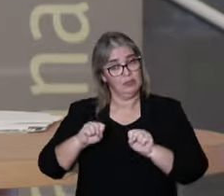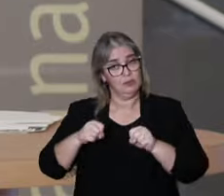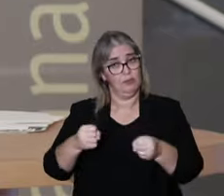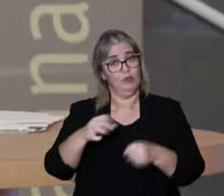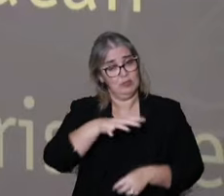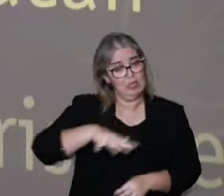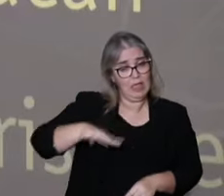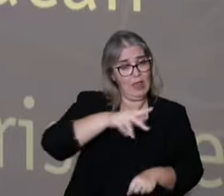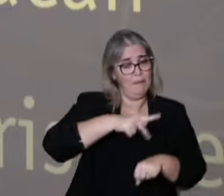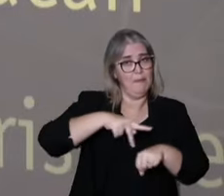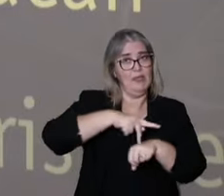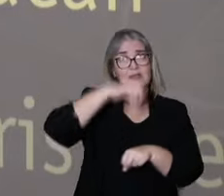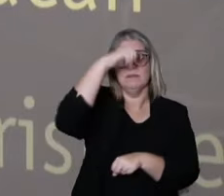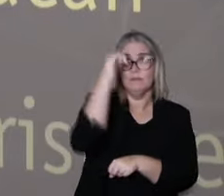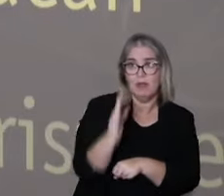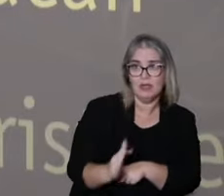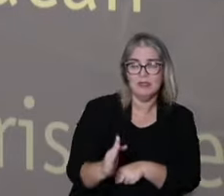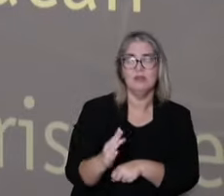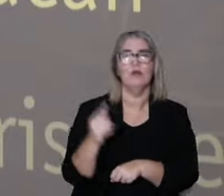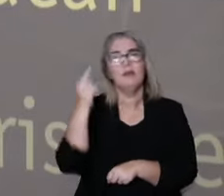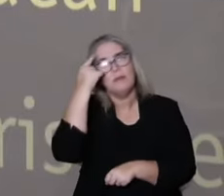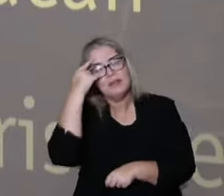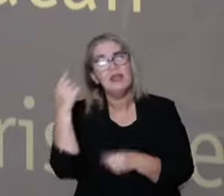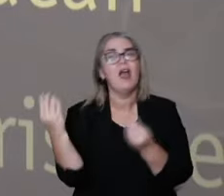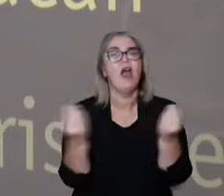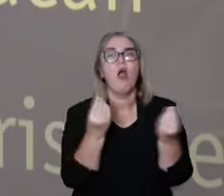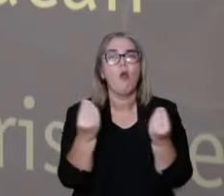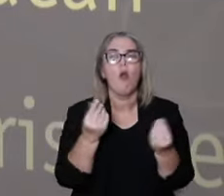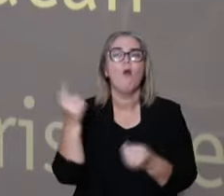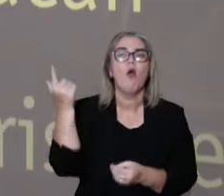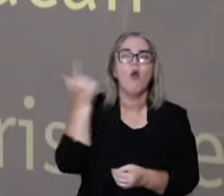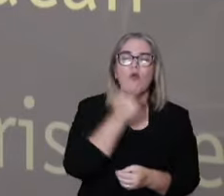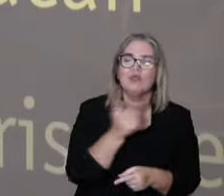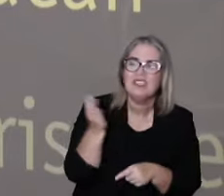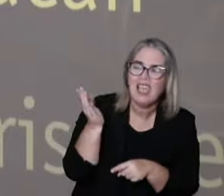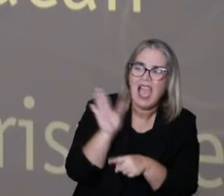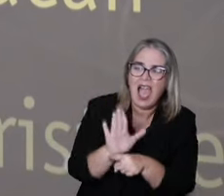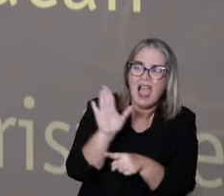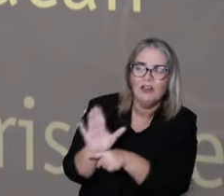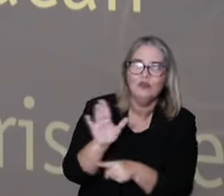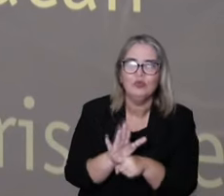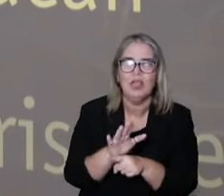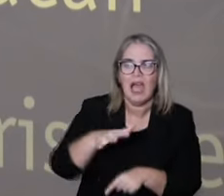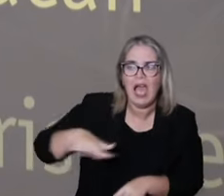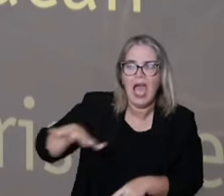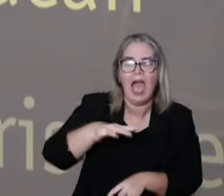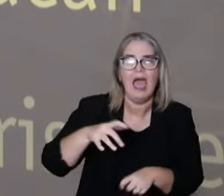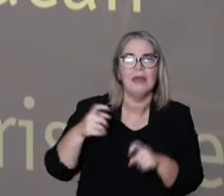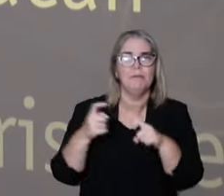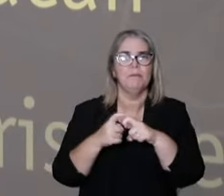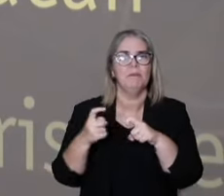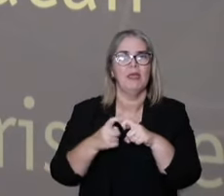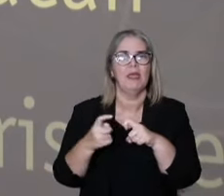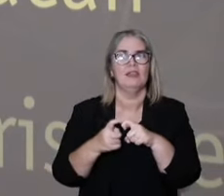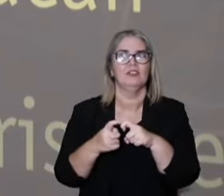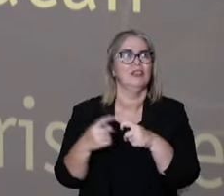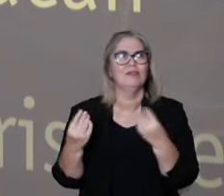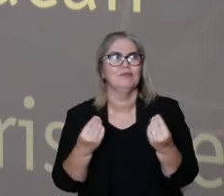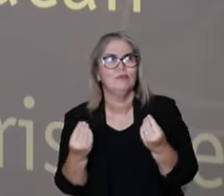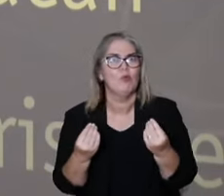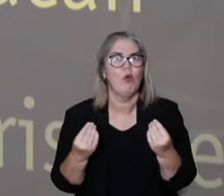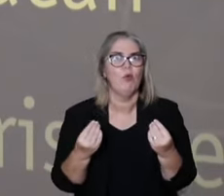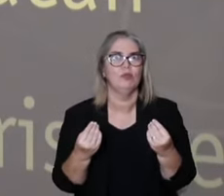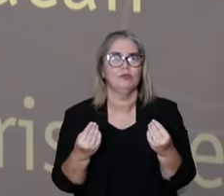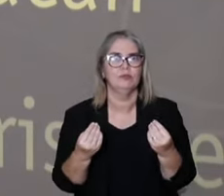have an effort around the world, as well as in Brazil, to think about tools to help professionals deal with people